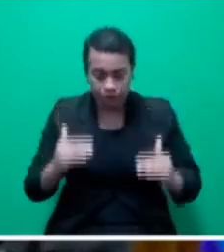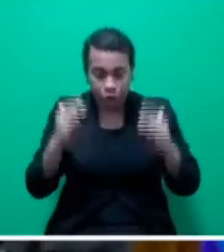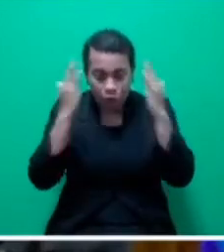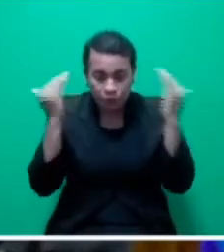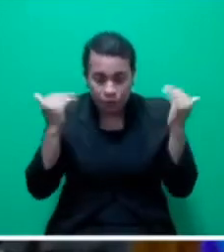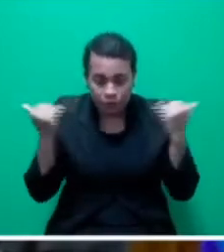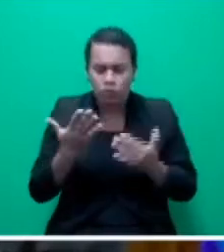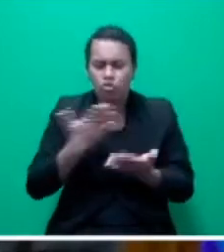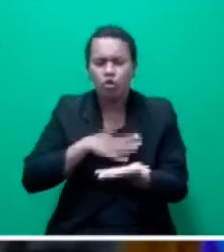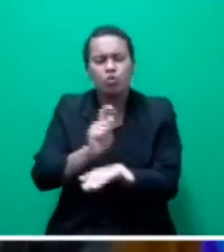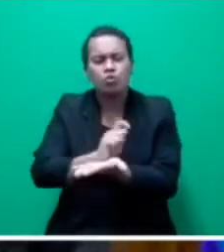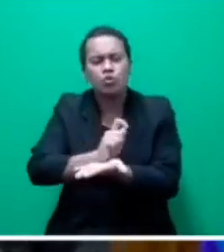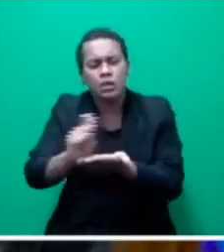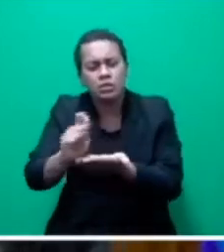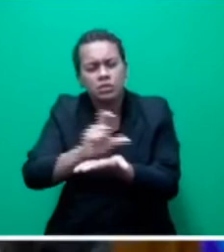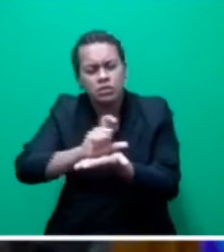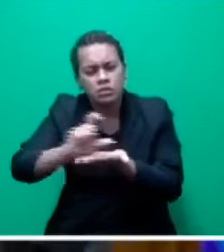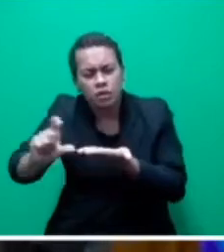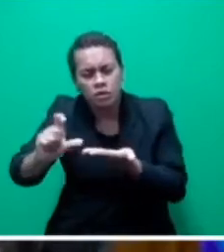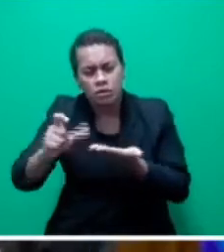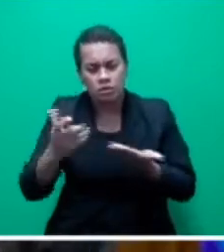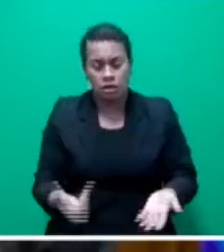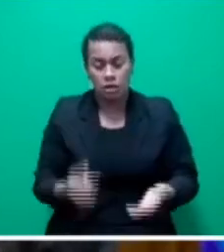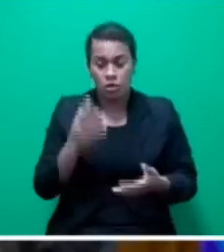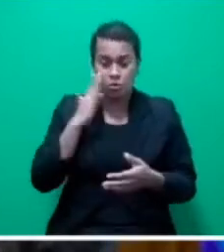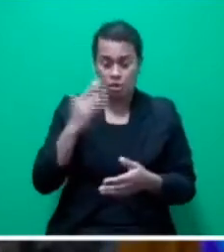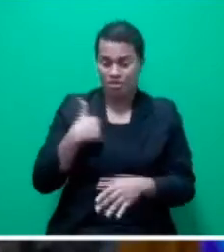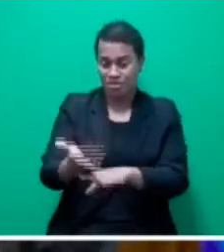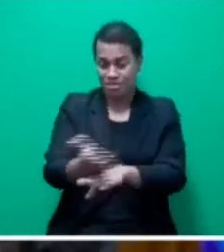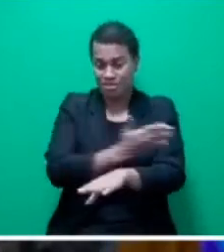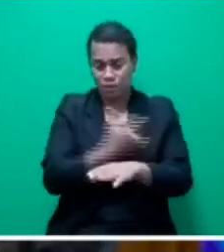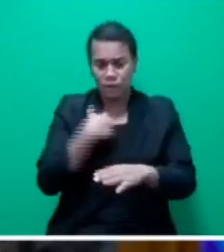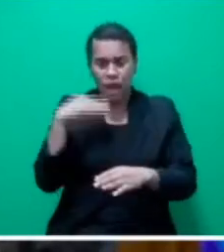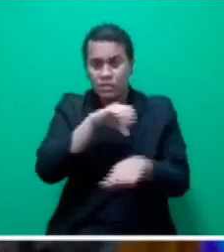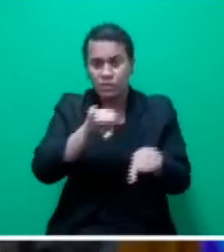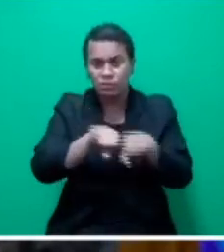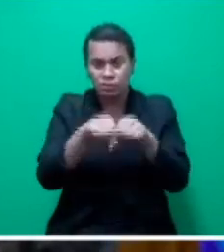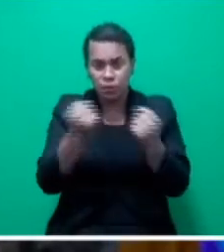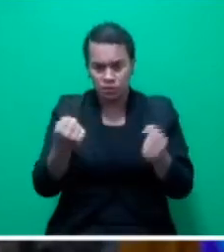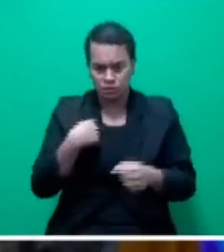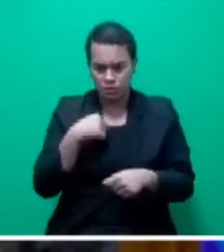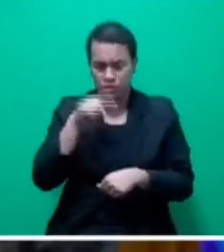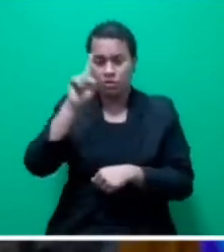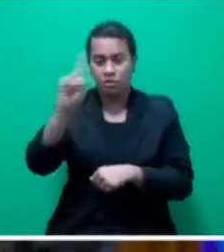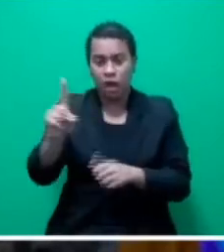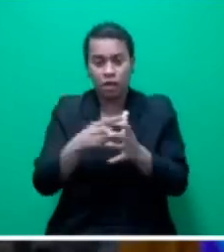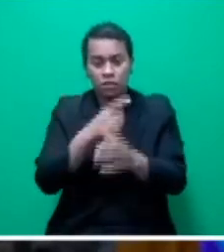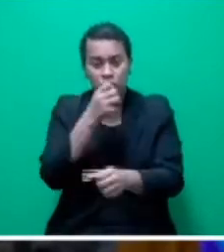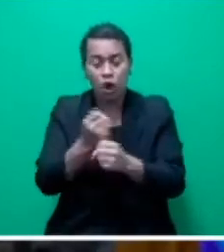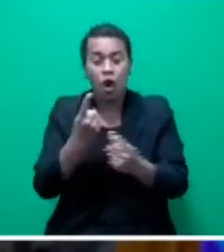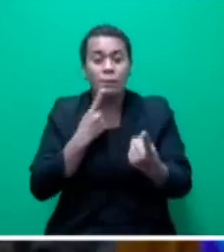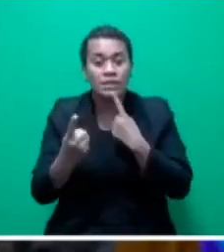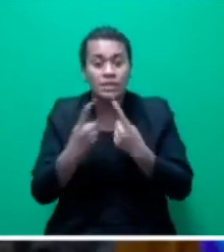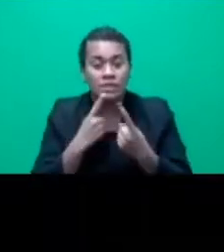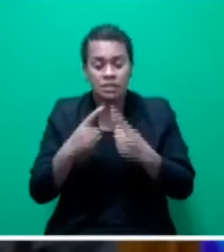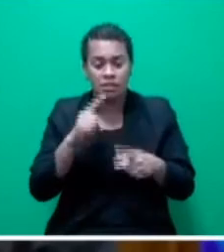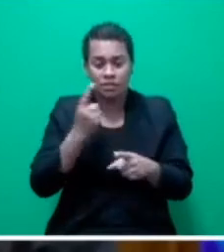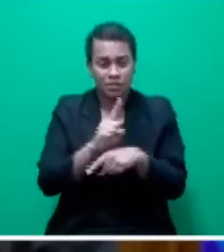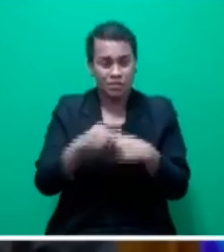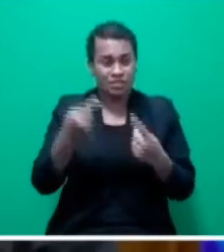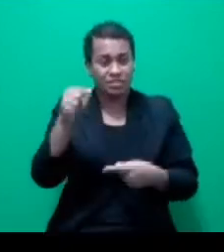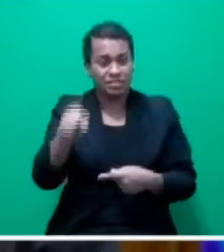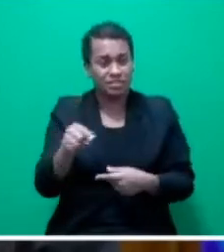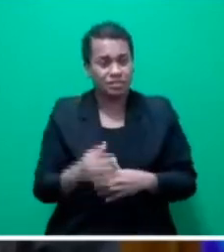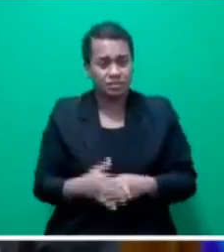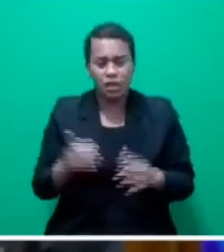accountability, just before we broke for lunch, the Honorable Attorney General, while commenting on the audited accounts of the National Federation Party